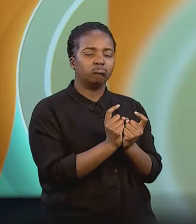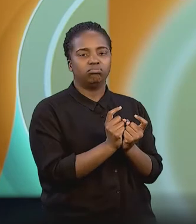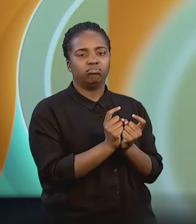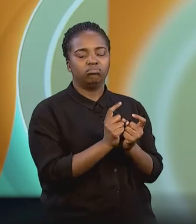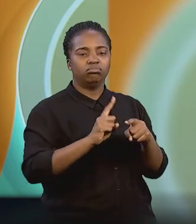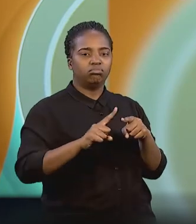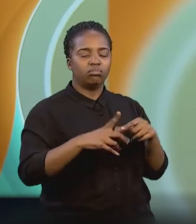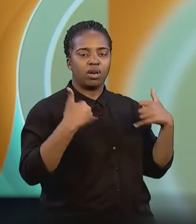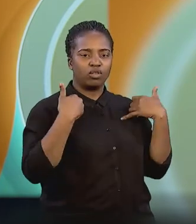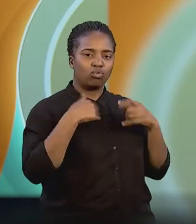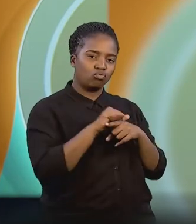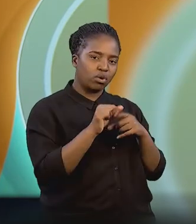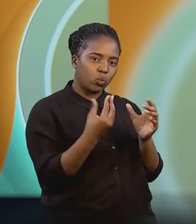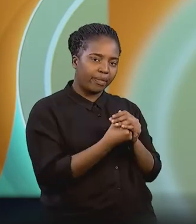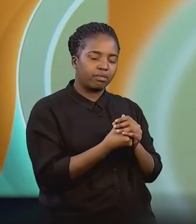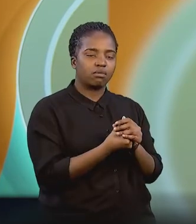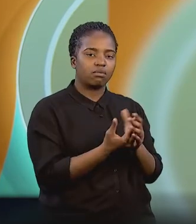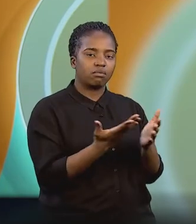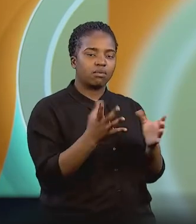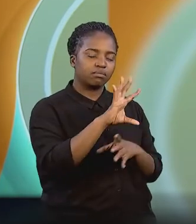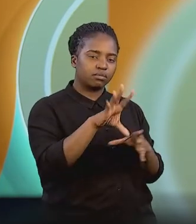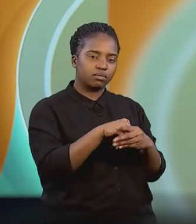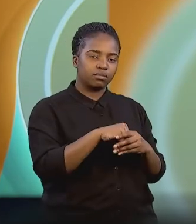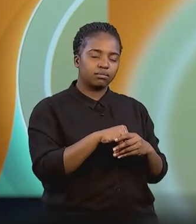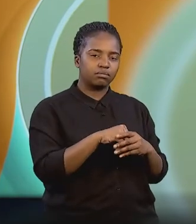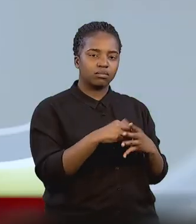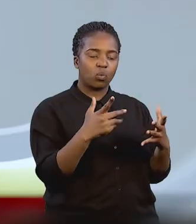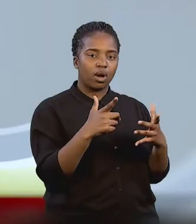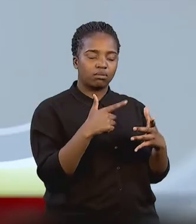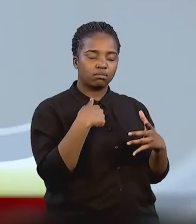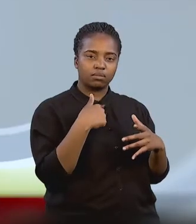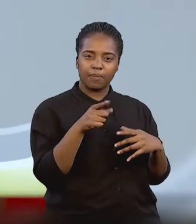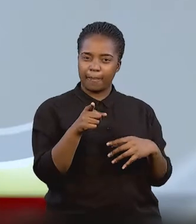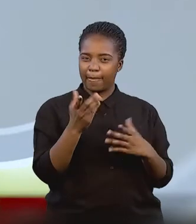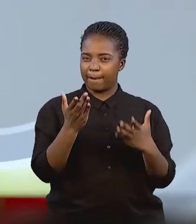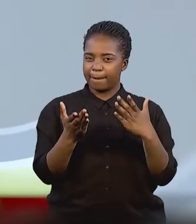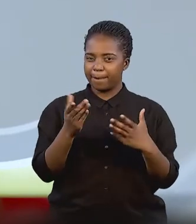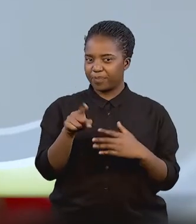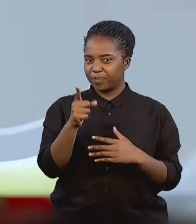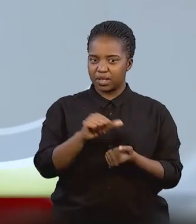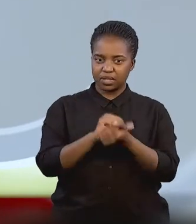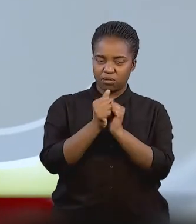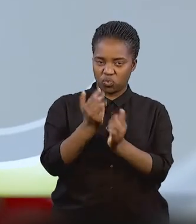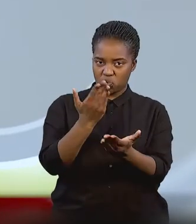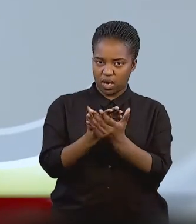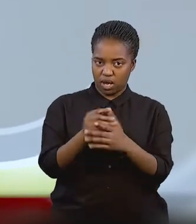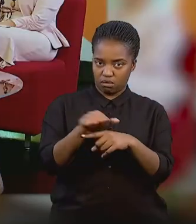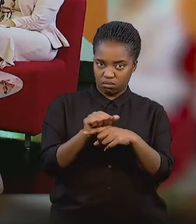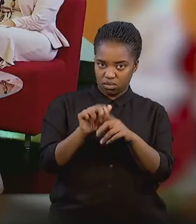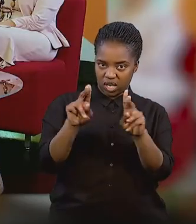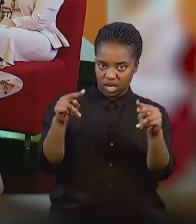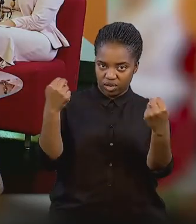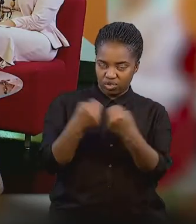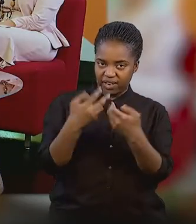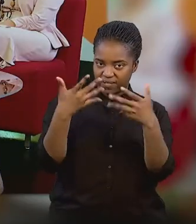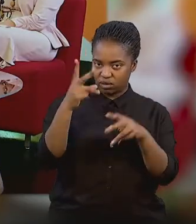I enjoy training with them and being a part of it, because it's a big part of me as Have you looked into sports, types of sports, which you